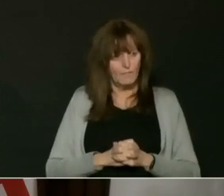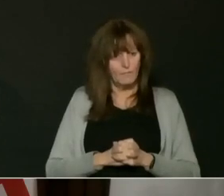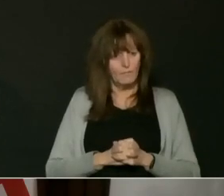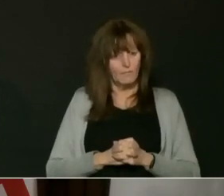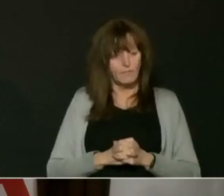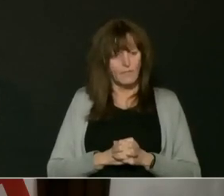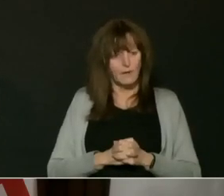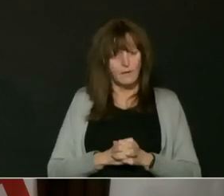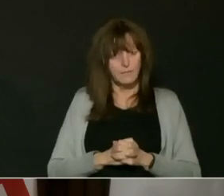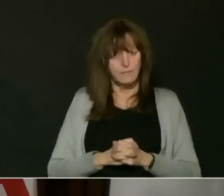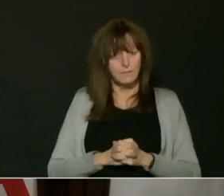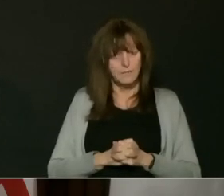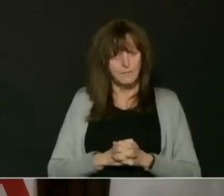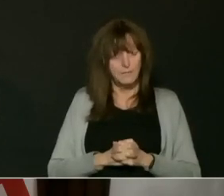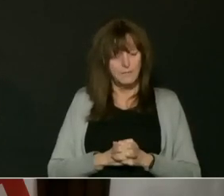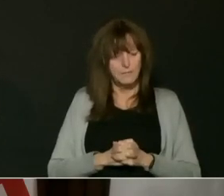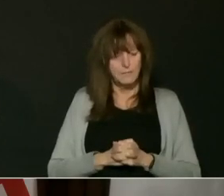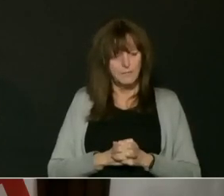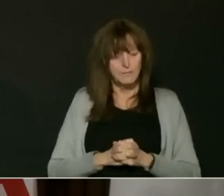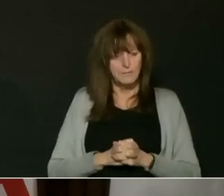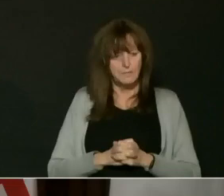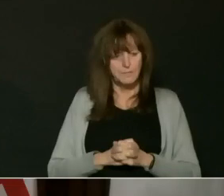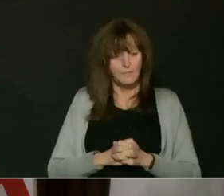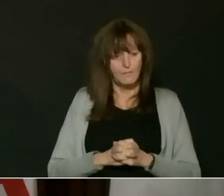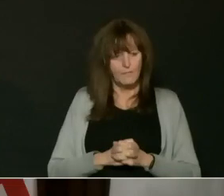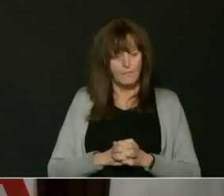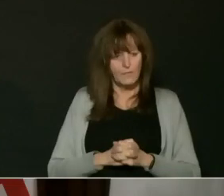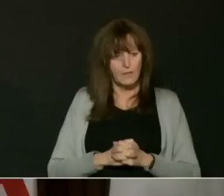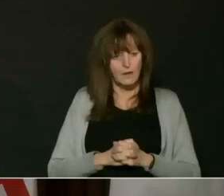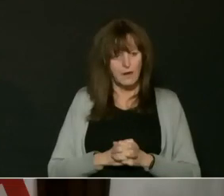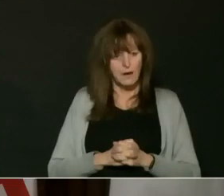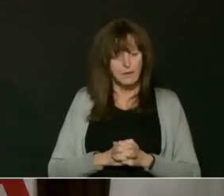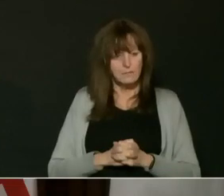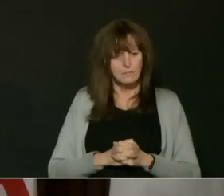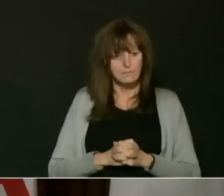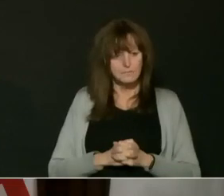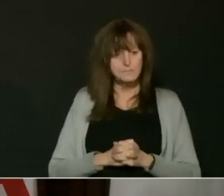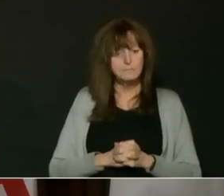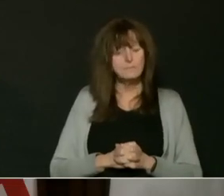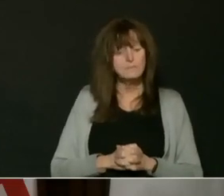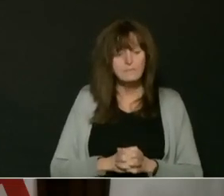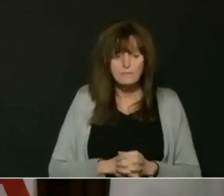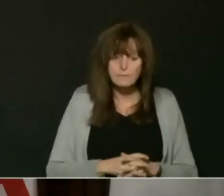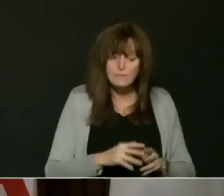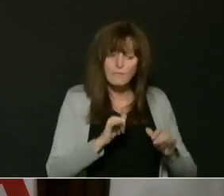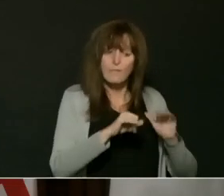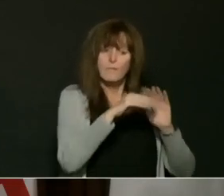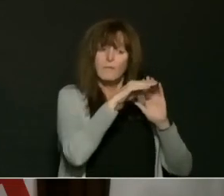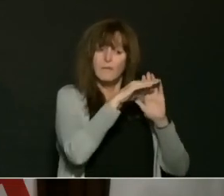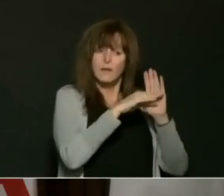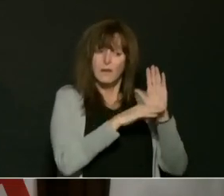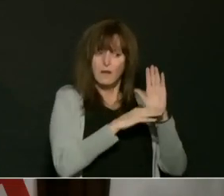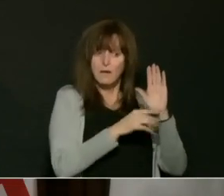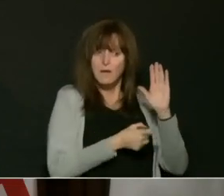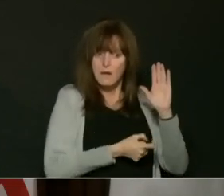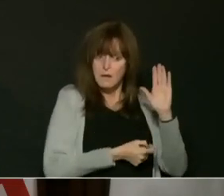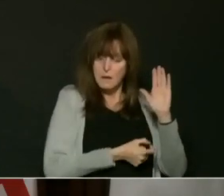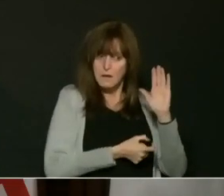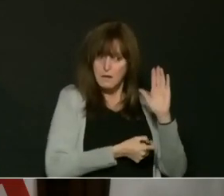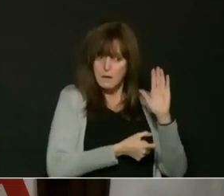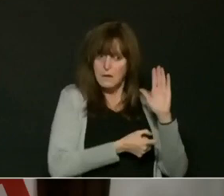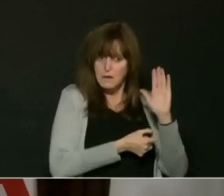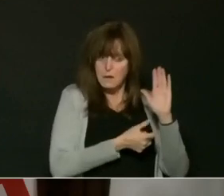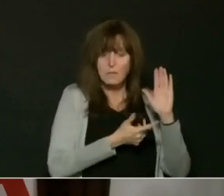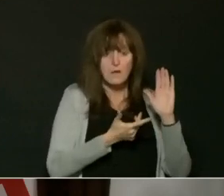few health restrictions today and again on March 1st. The-19 measures allows our society to start enjoying the things that improve